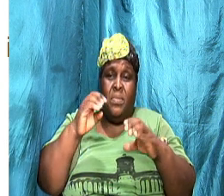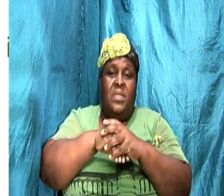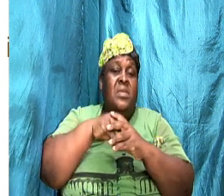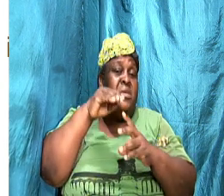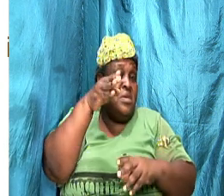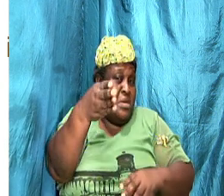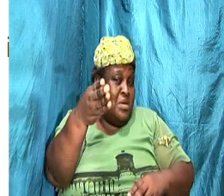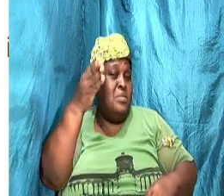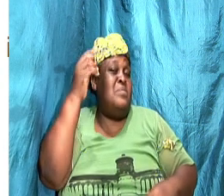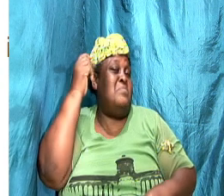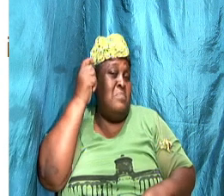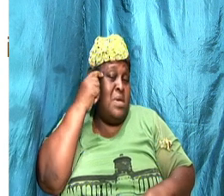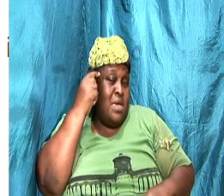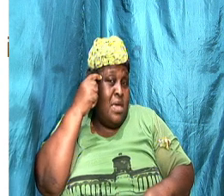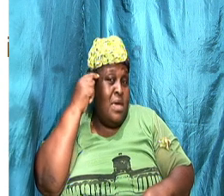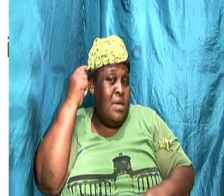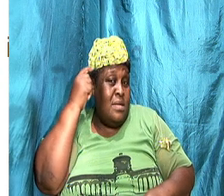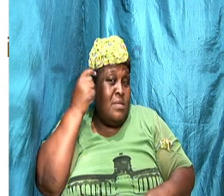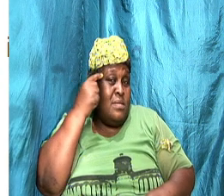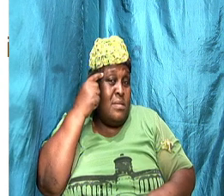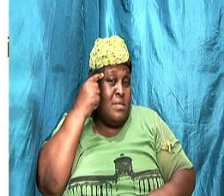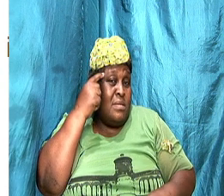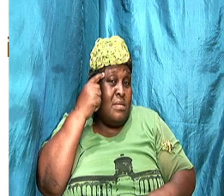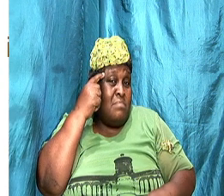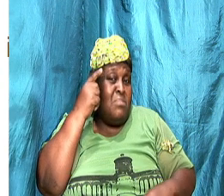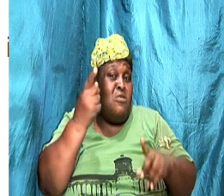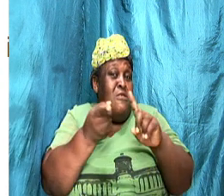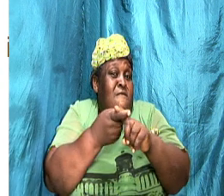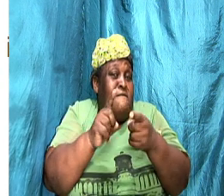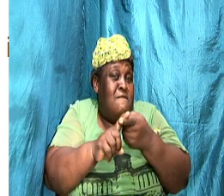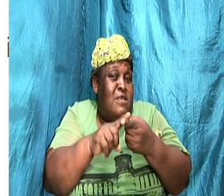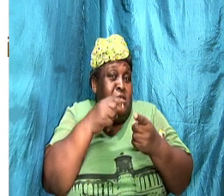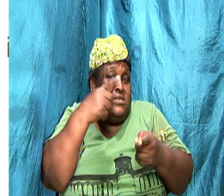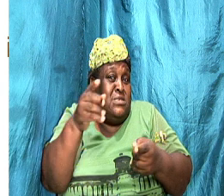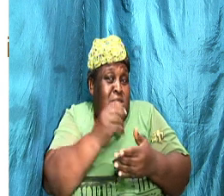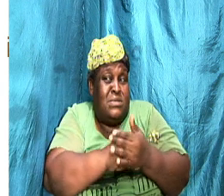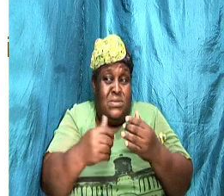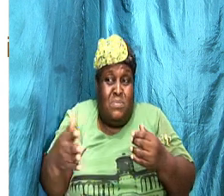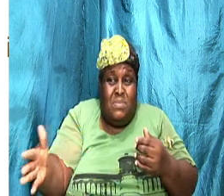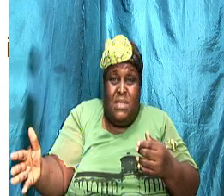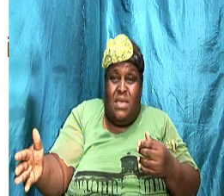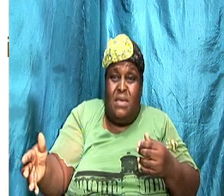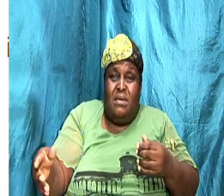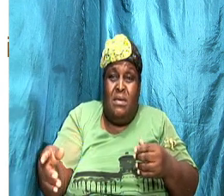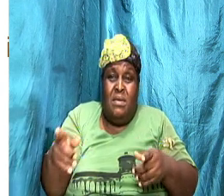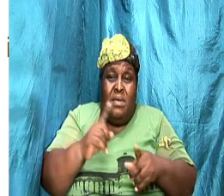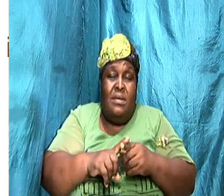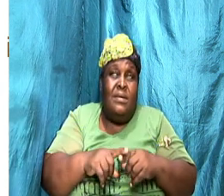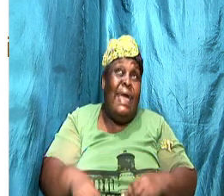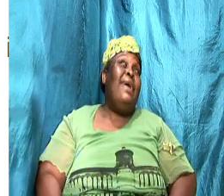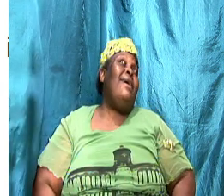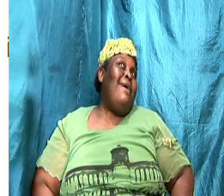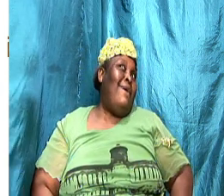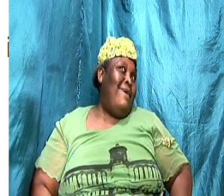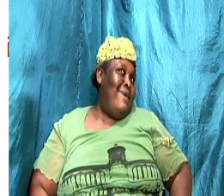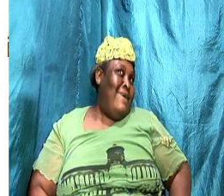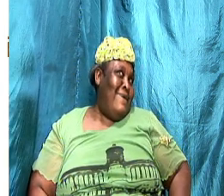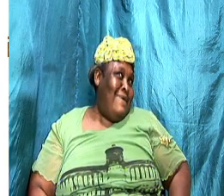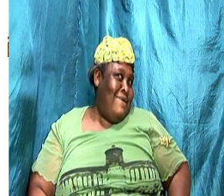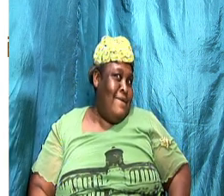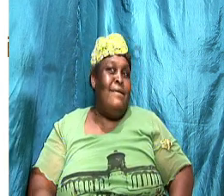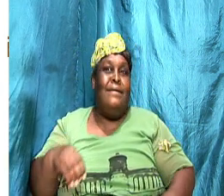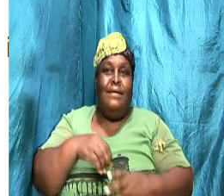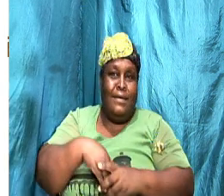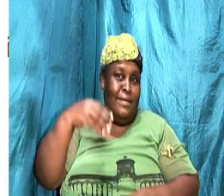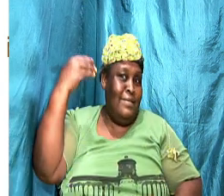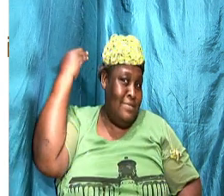mind, you might be, your spouse might be saying something, and you make that cynical kind of laugh in the back of your mind, you